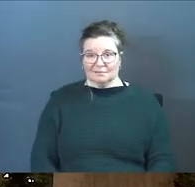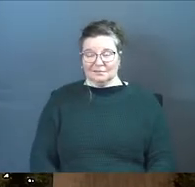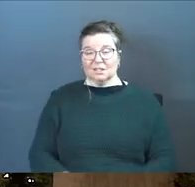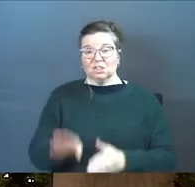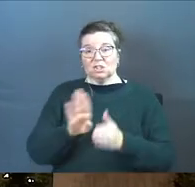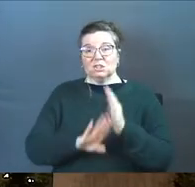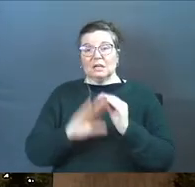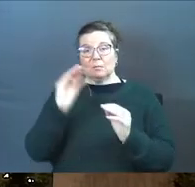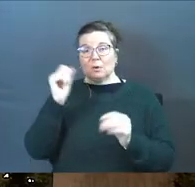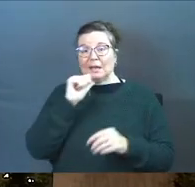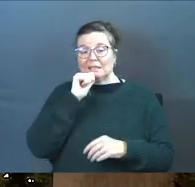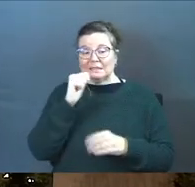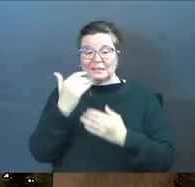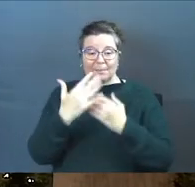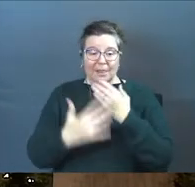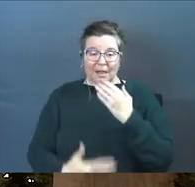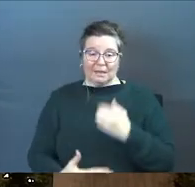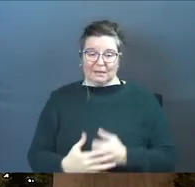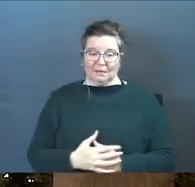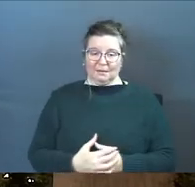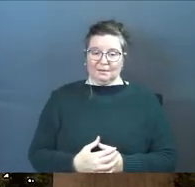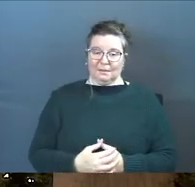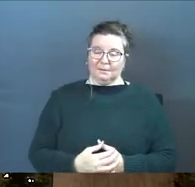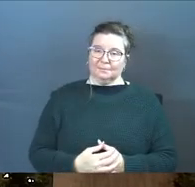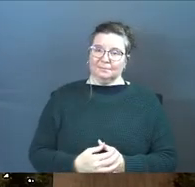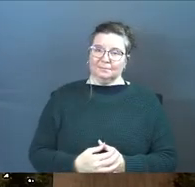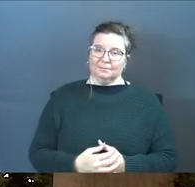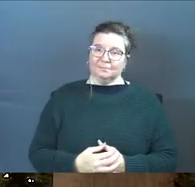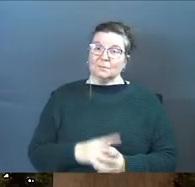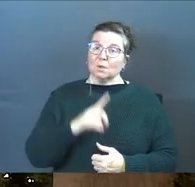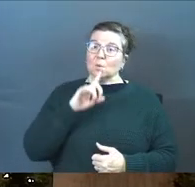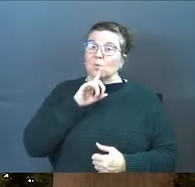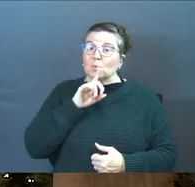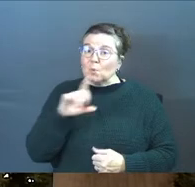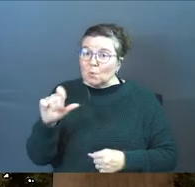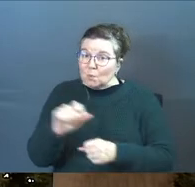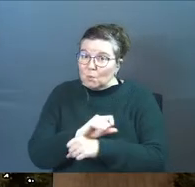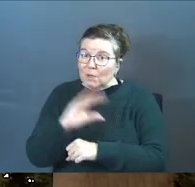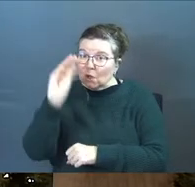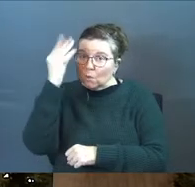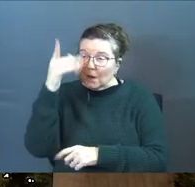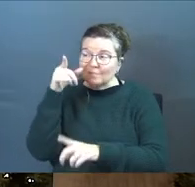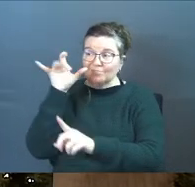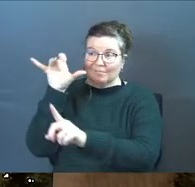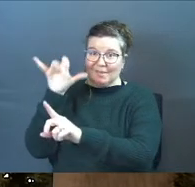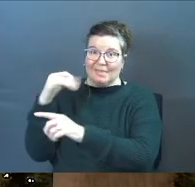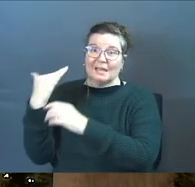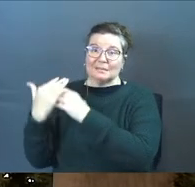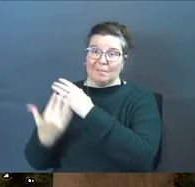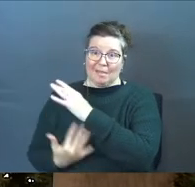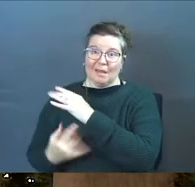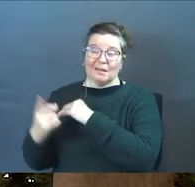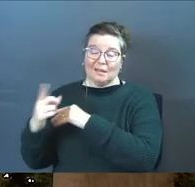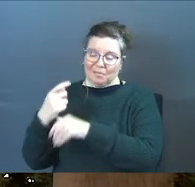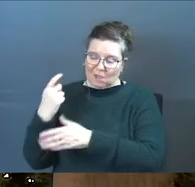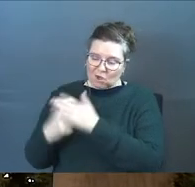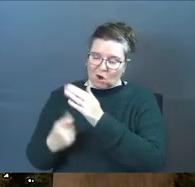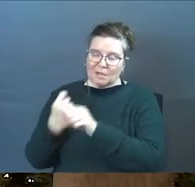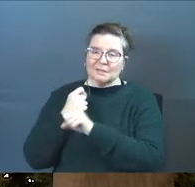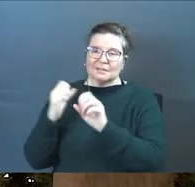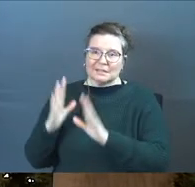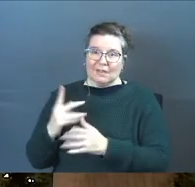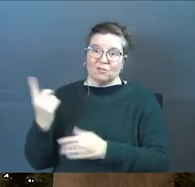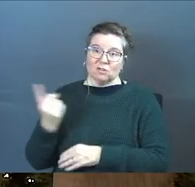Cheap grace isn't bloody. Real grace is bloody. Real grace costs our